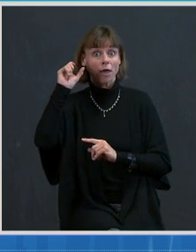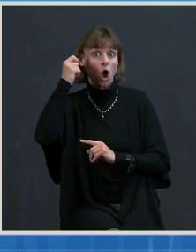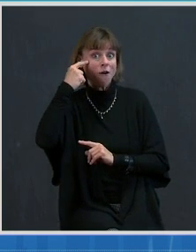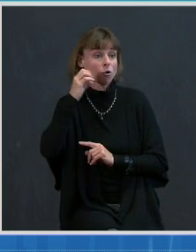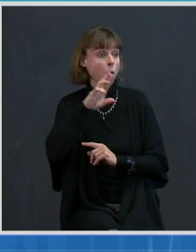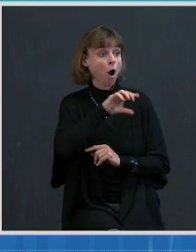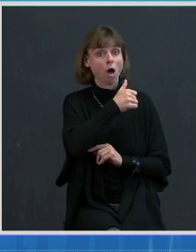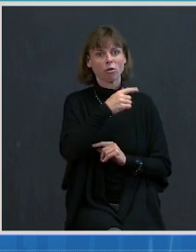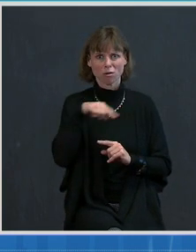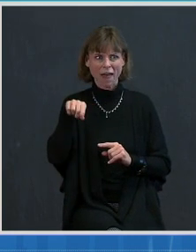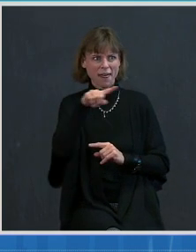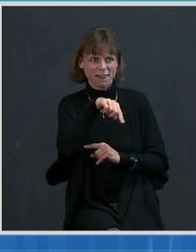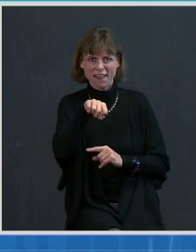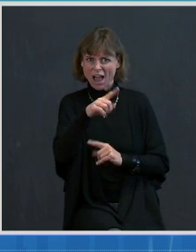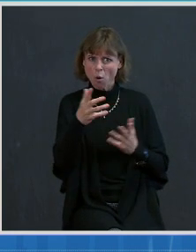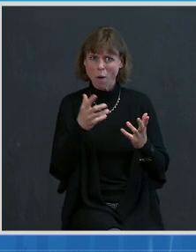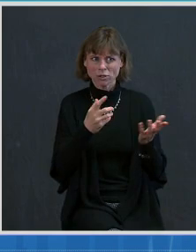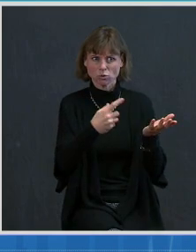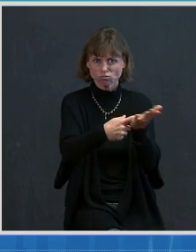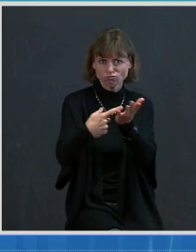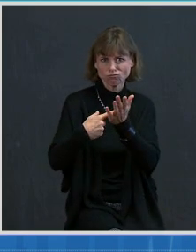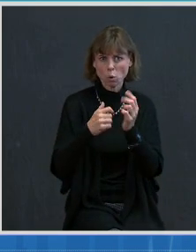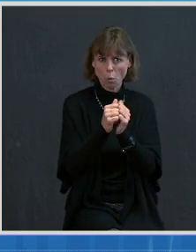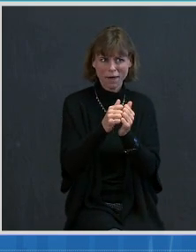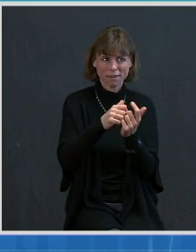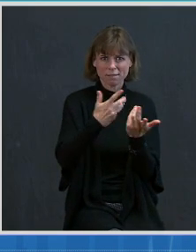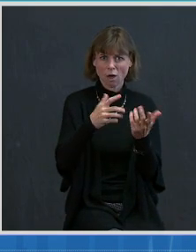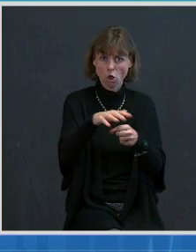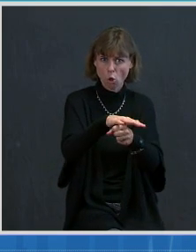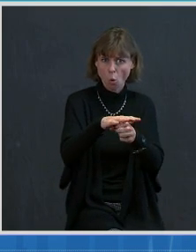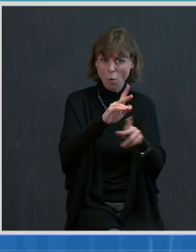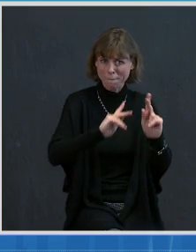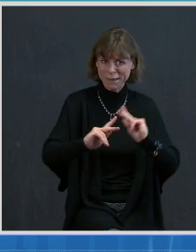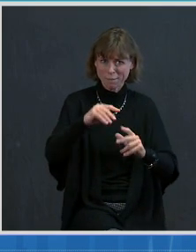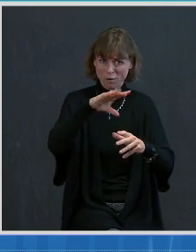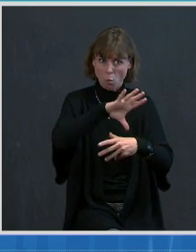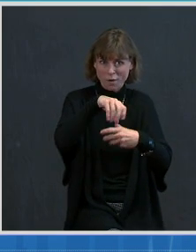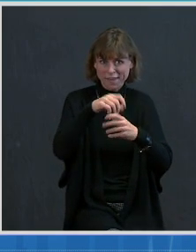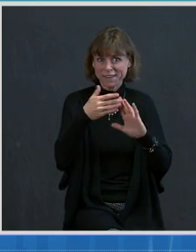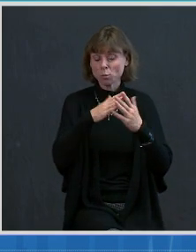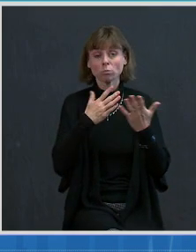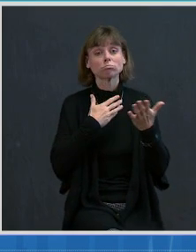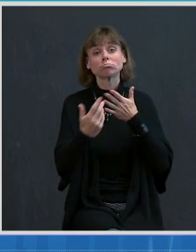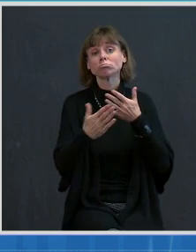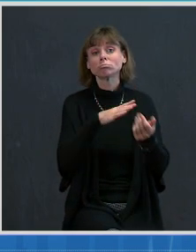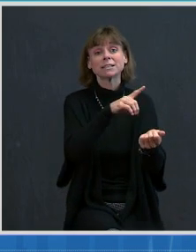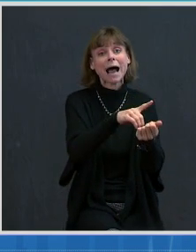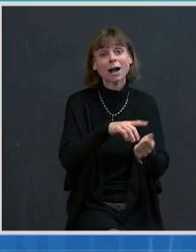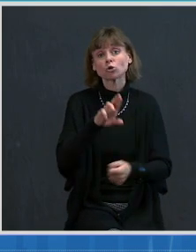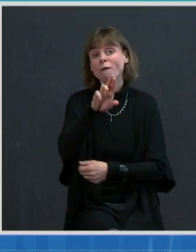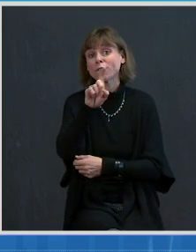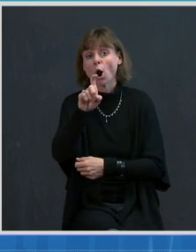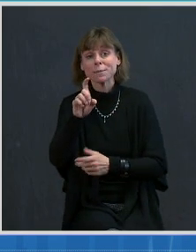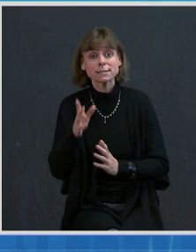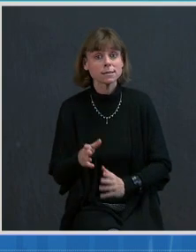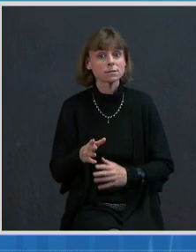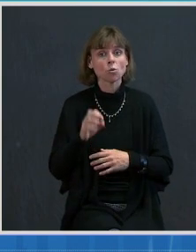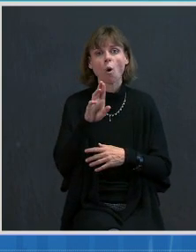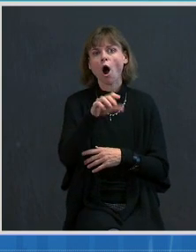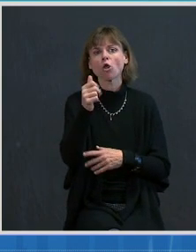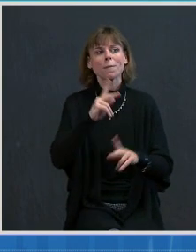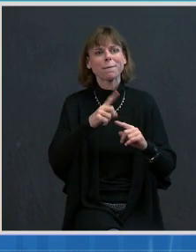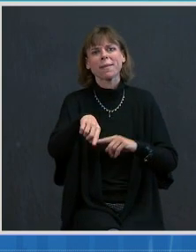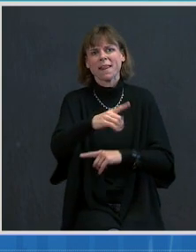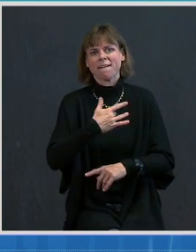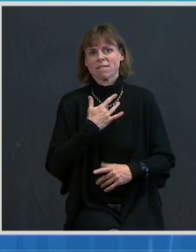entity. They want to have conversations with people locally in their community, whether it's a doctor, the pharmacist or other people that they